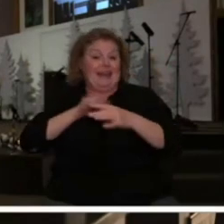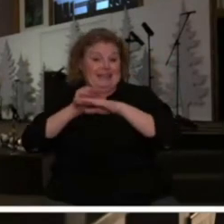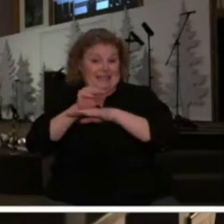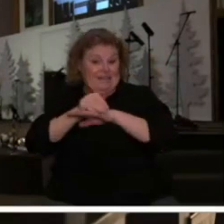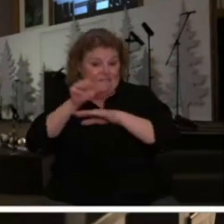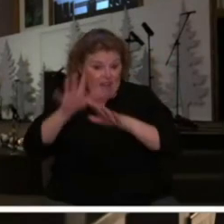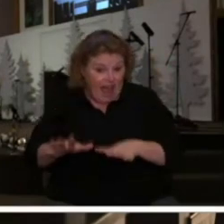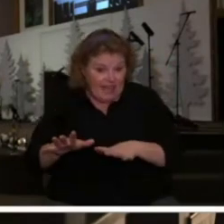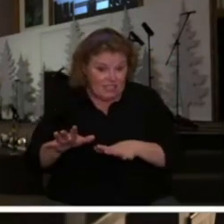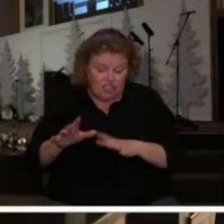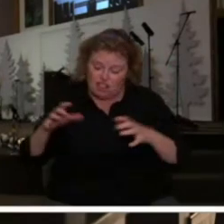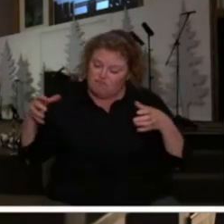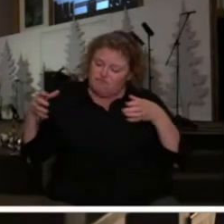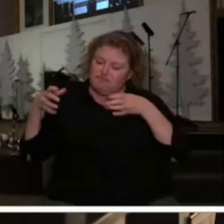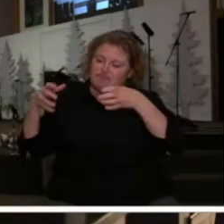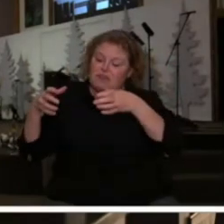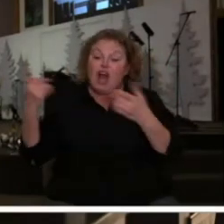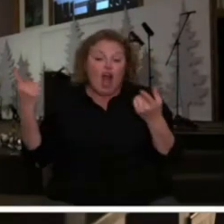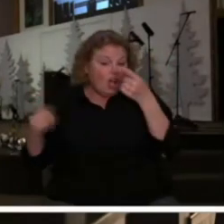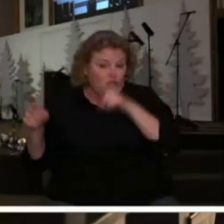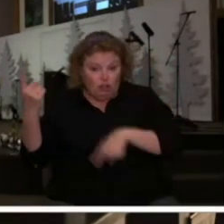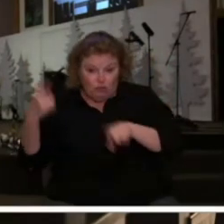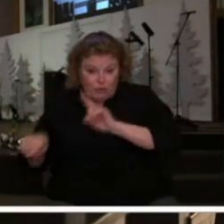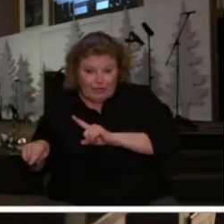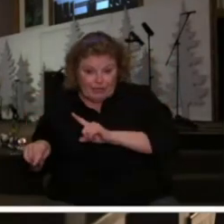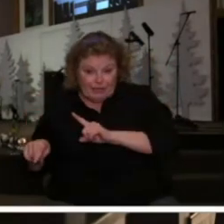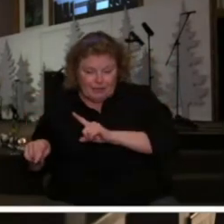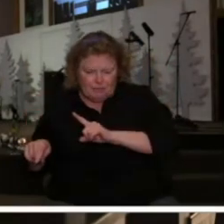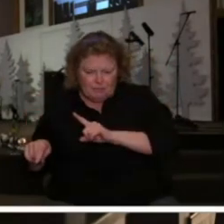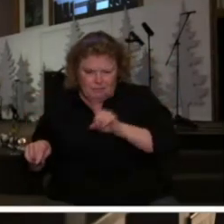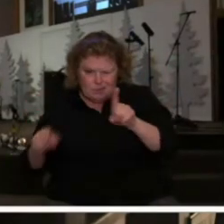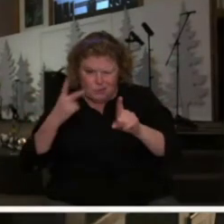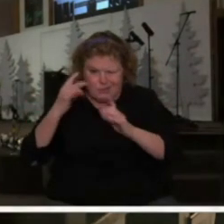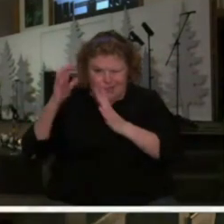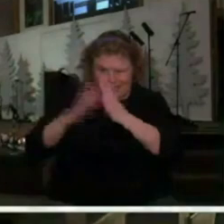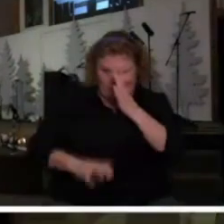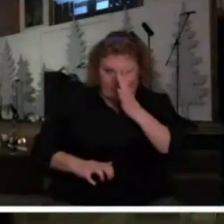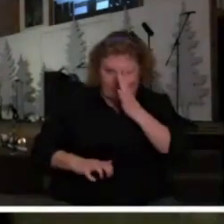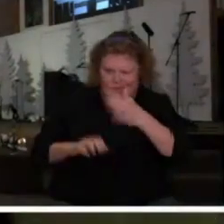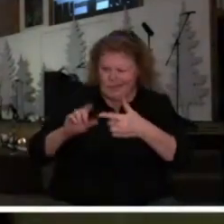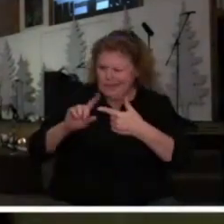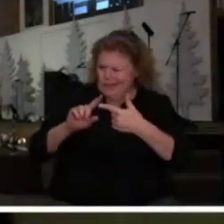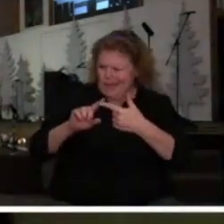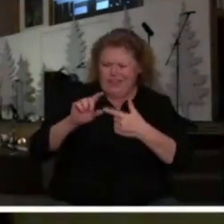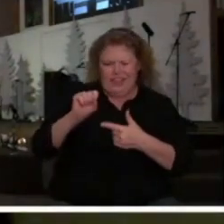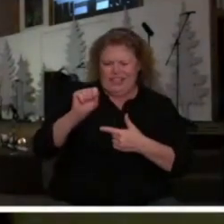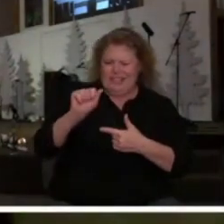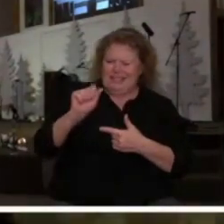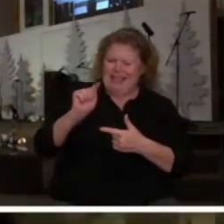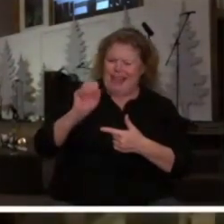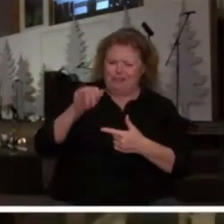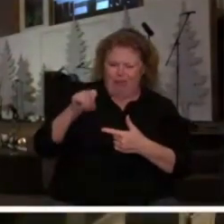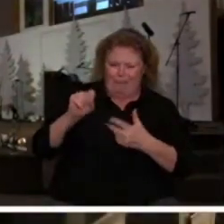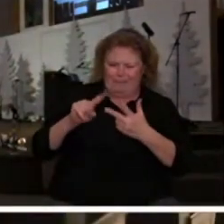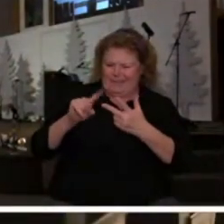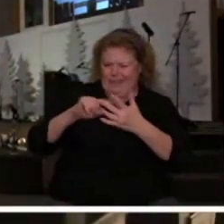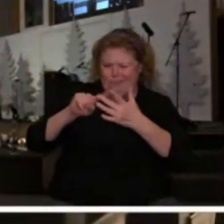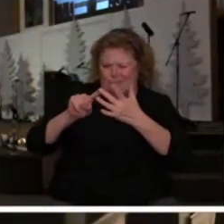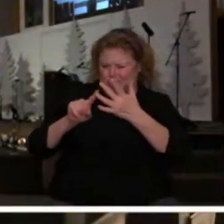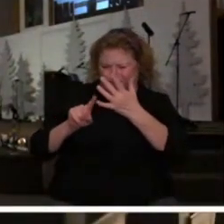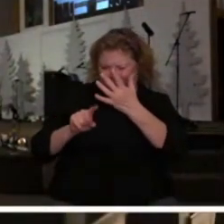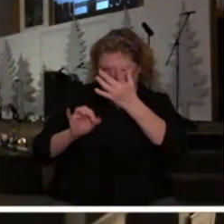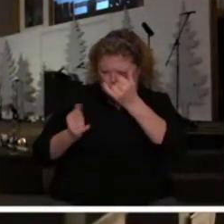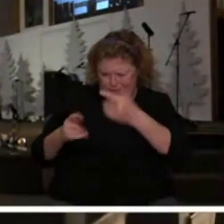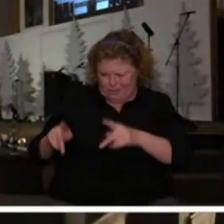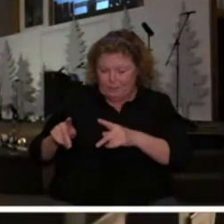and have all agreed I just did you see that list that sounds like the whole government doesn't it they have all agreed